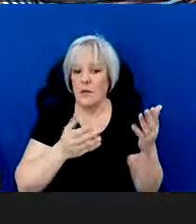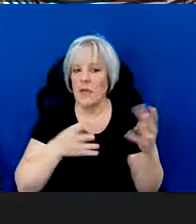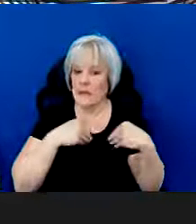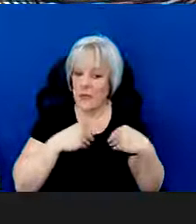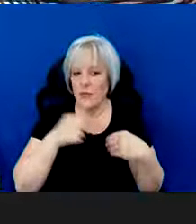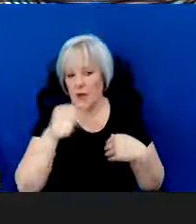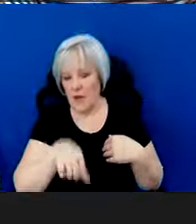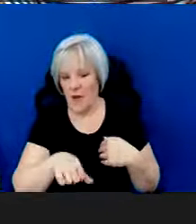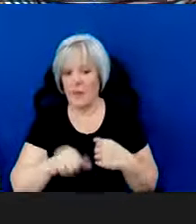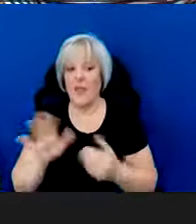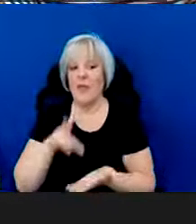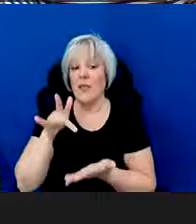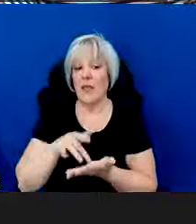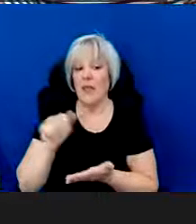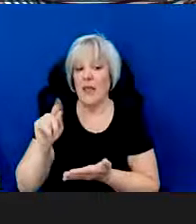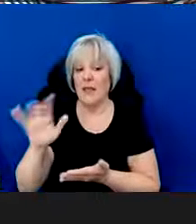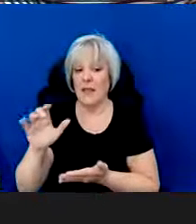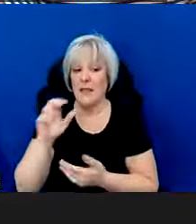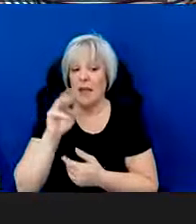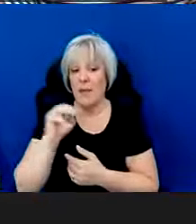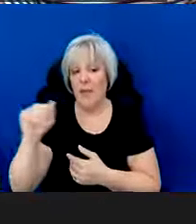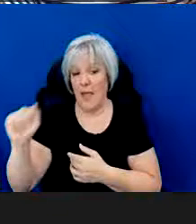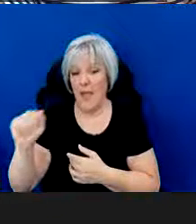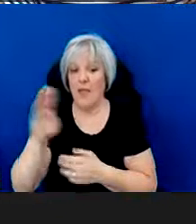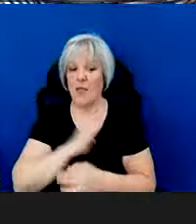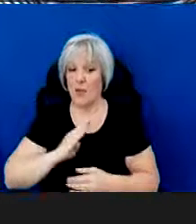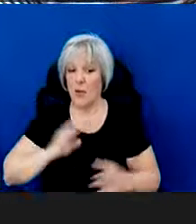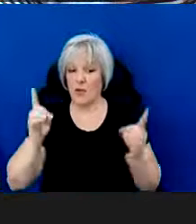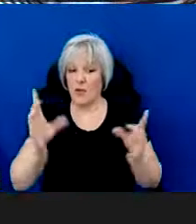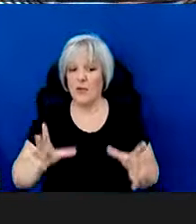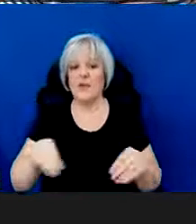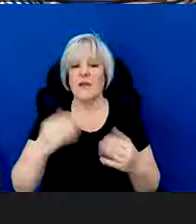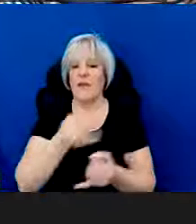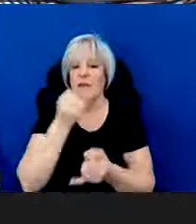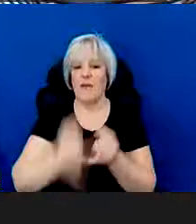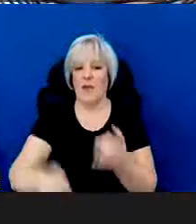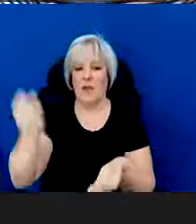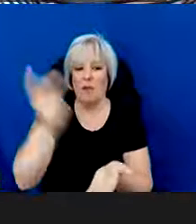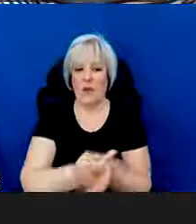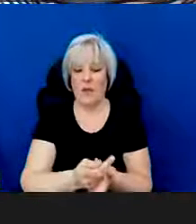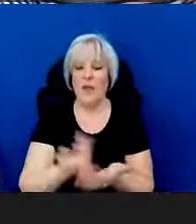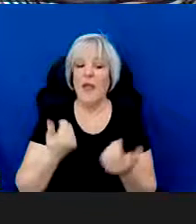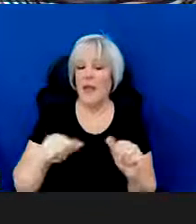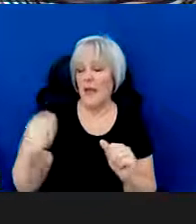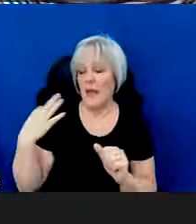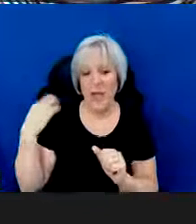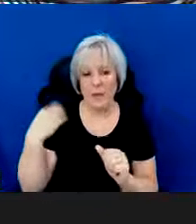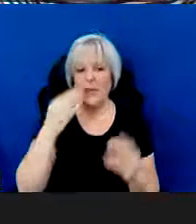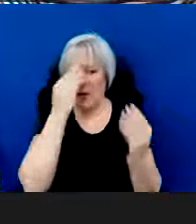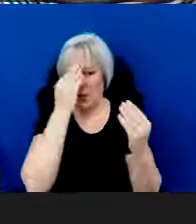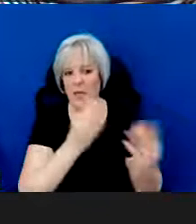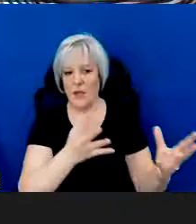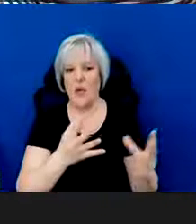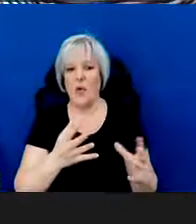Arts Board of Directors gives final approval on funding recommendations. And applicants will be notified of their selection